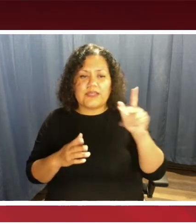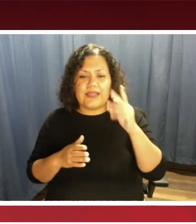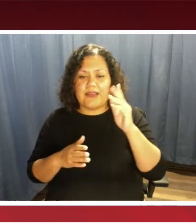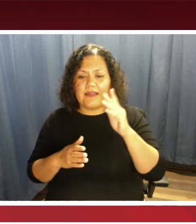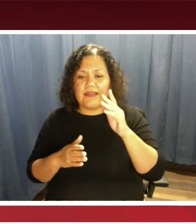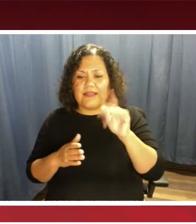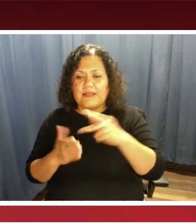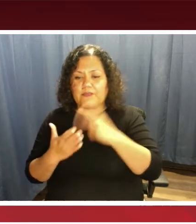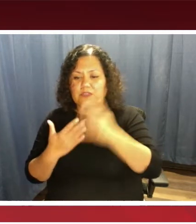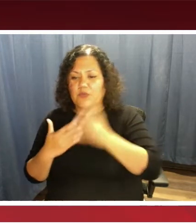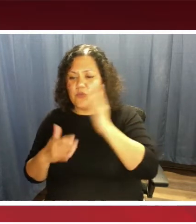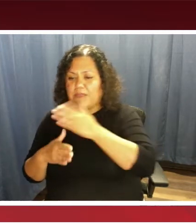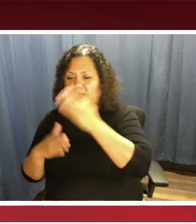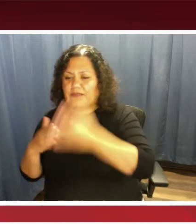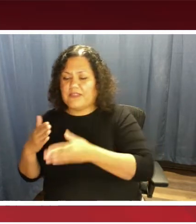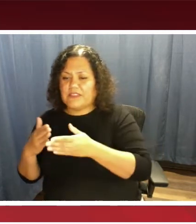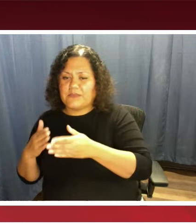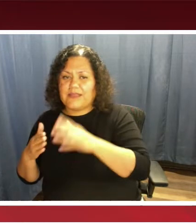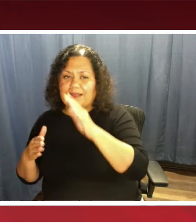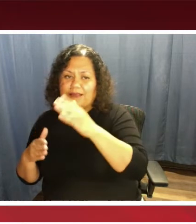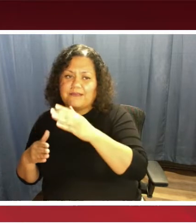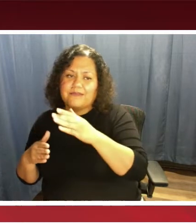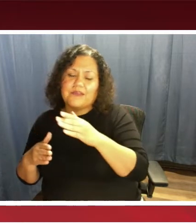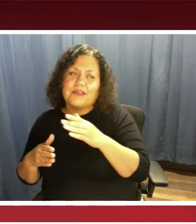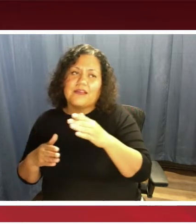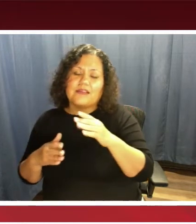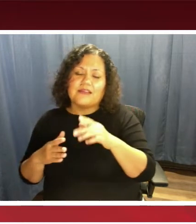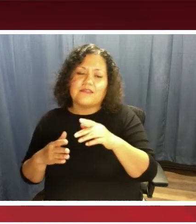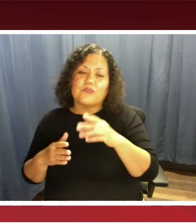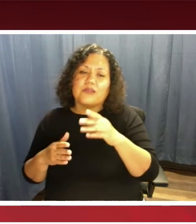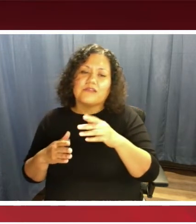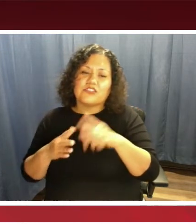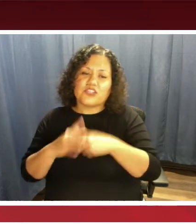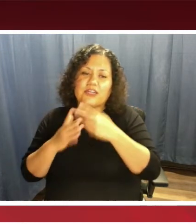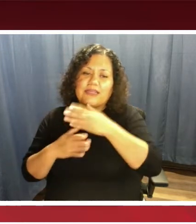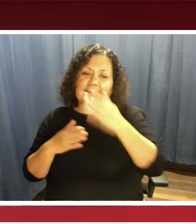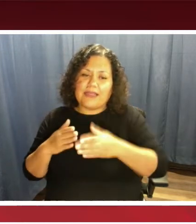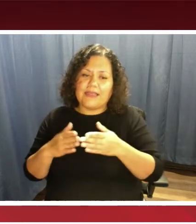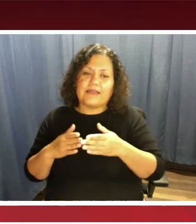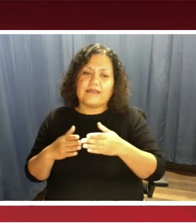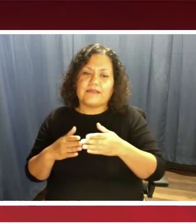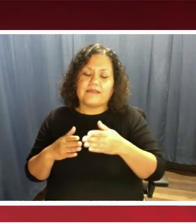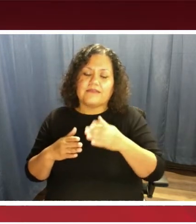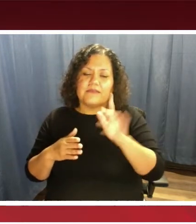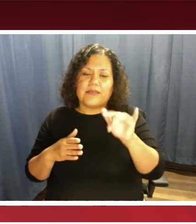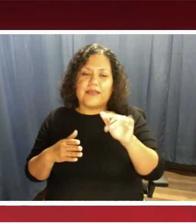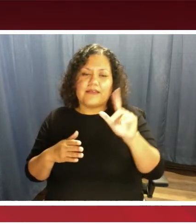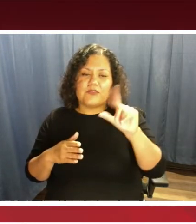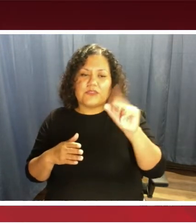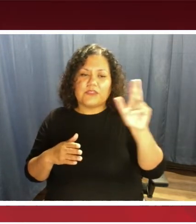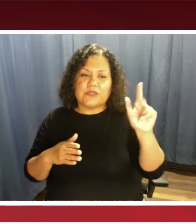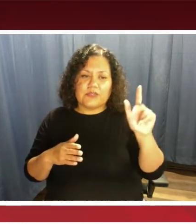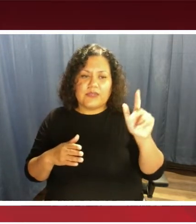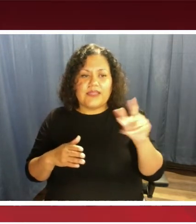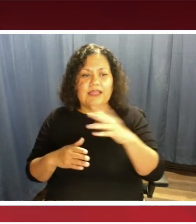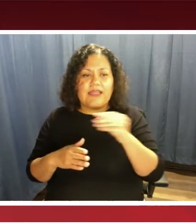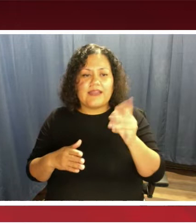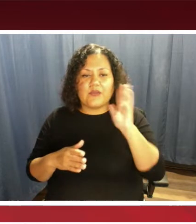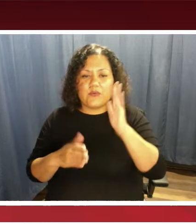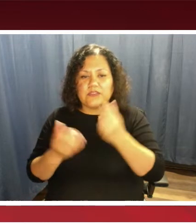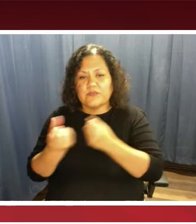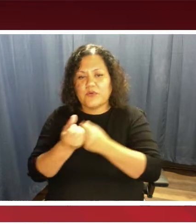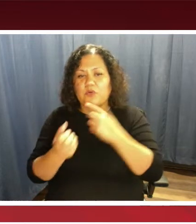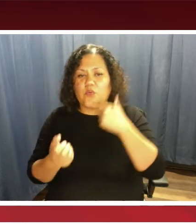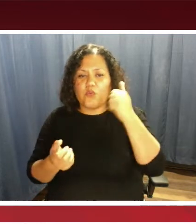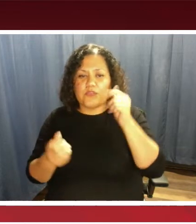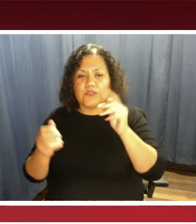end of the year. As the codes are being installed, VIA will be conducting outreach with agencies that support older adults and people with disabilities to